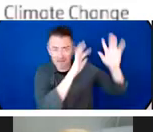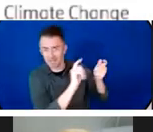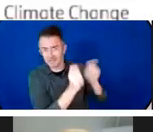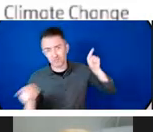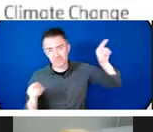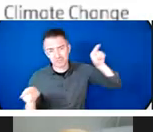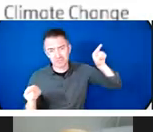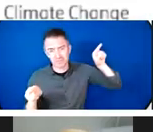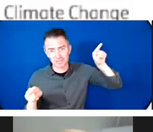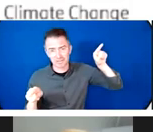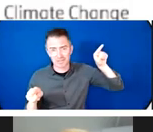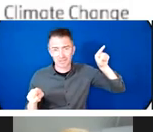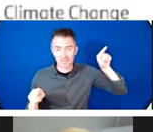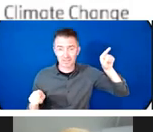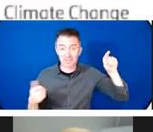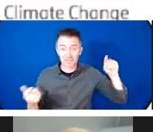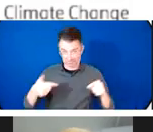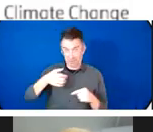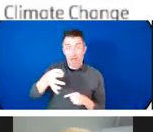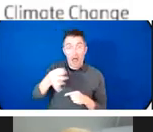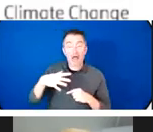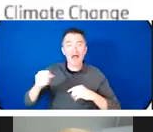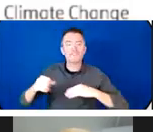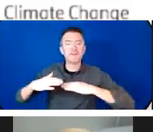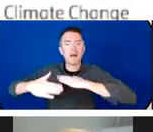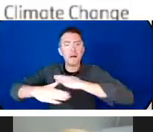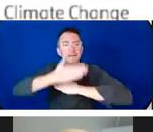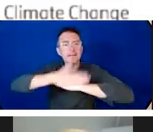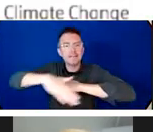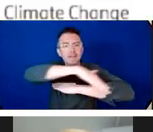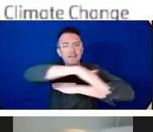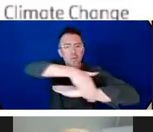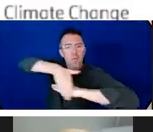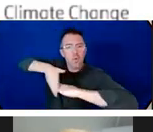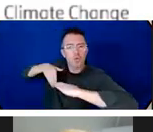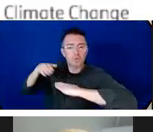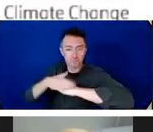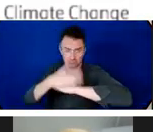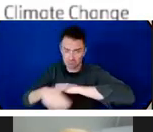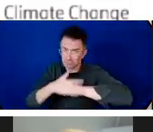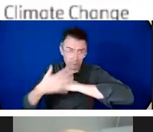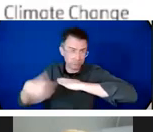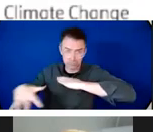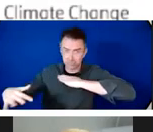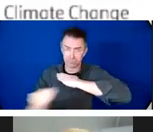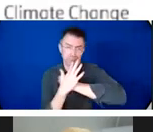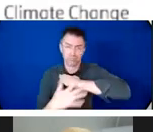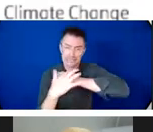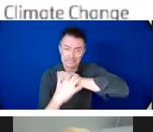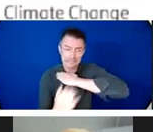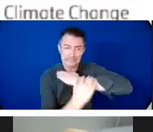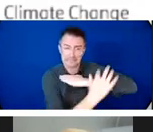are affected or felt firsthand by these vulnerable and marginalized populations, women,